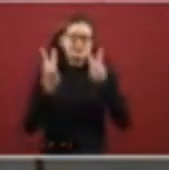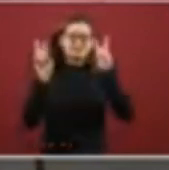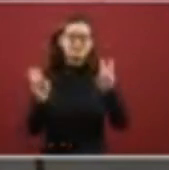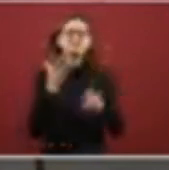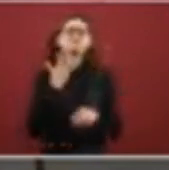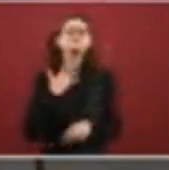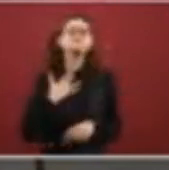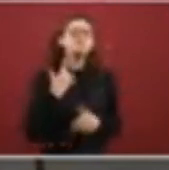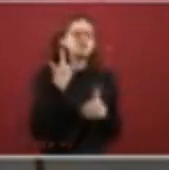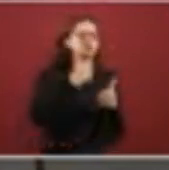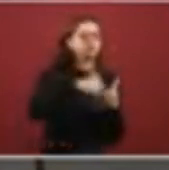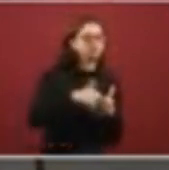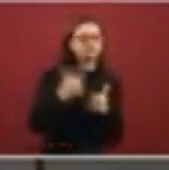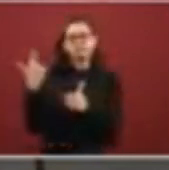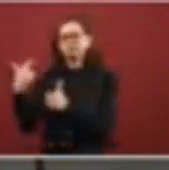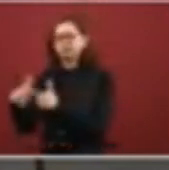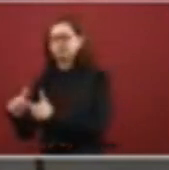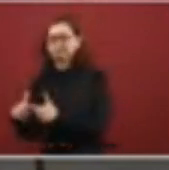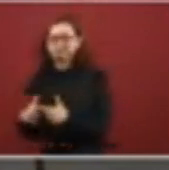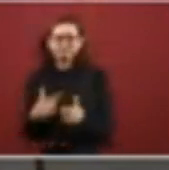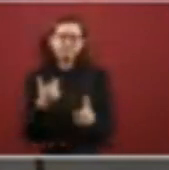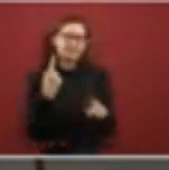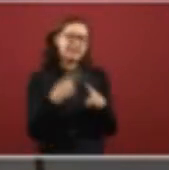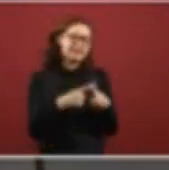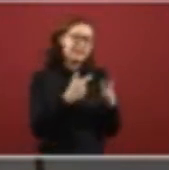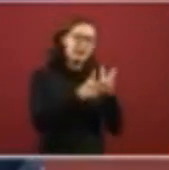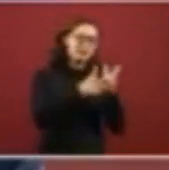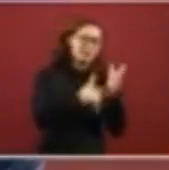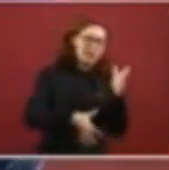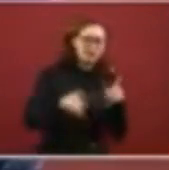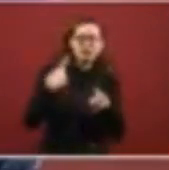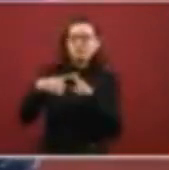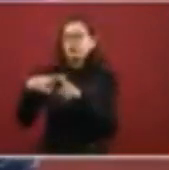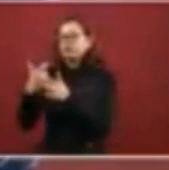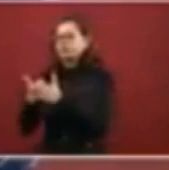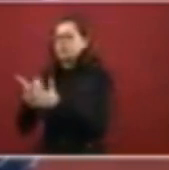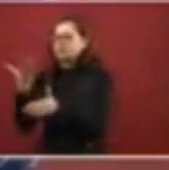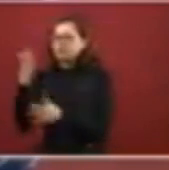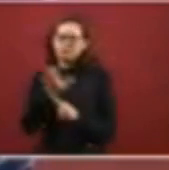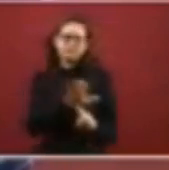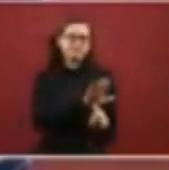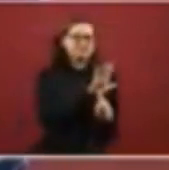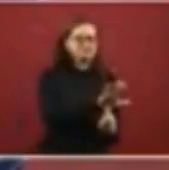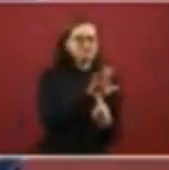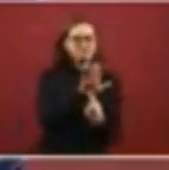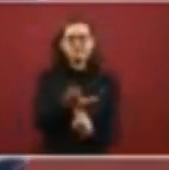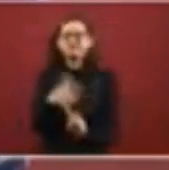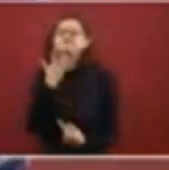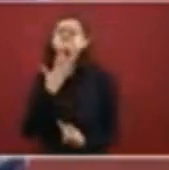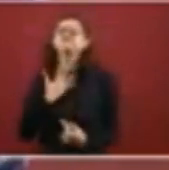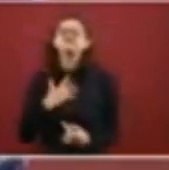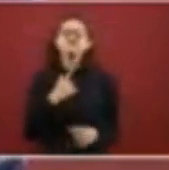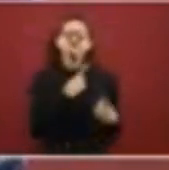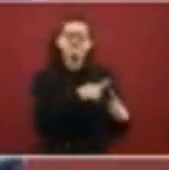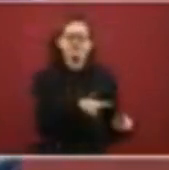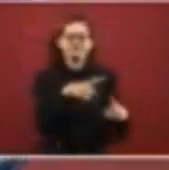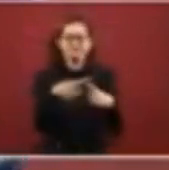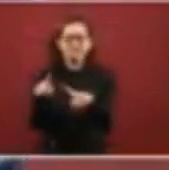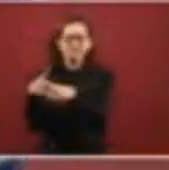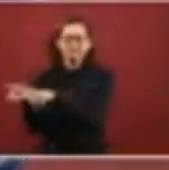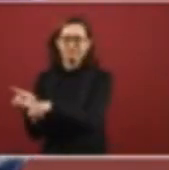who's who regarding the gasoline has provided diesel gas